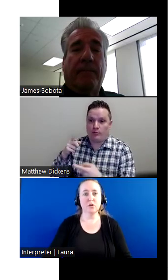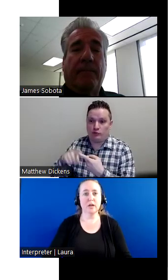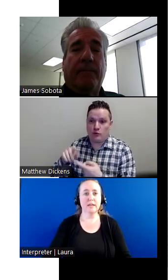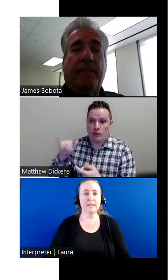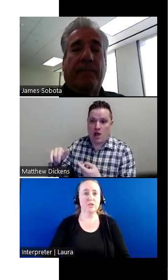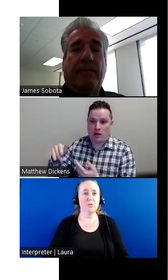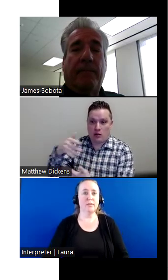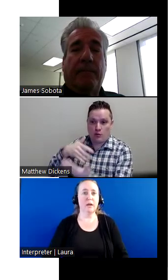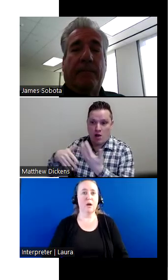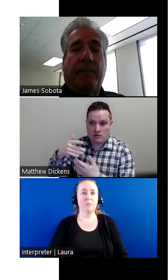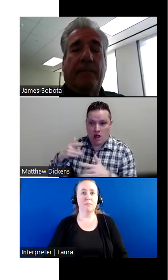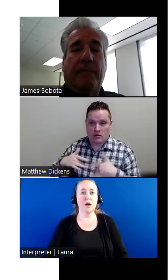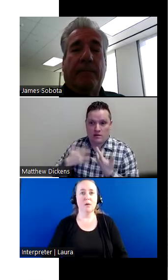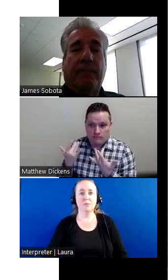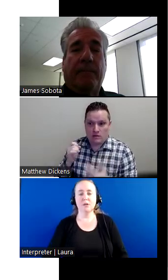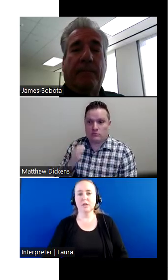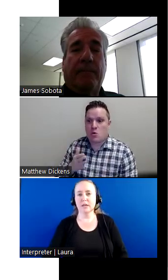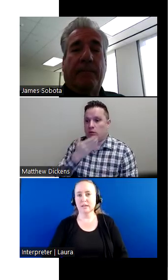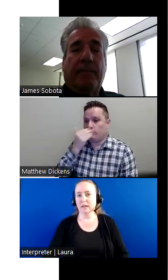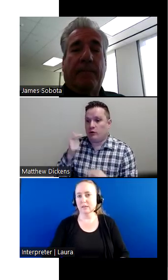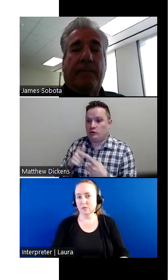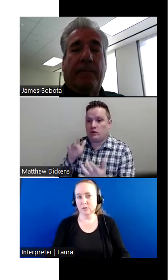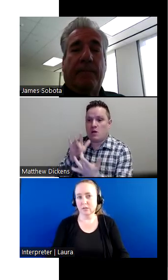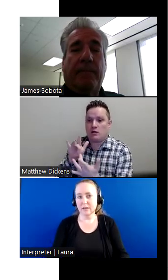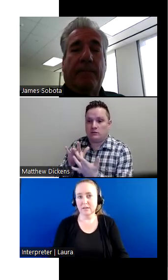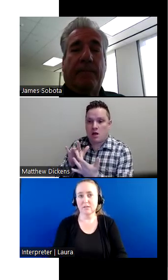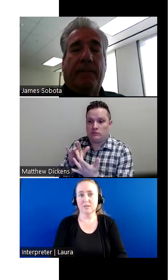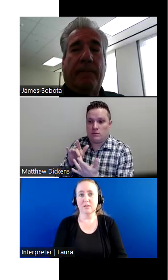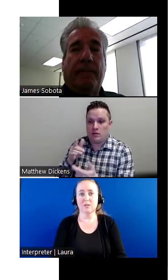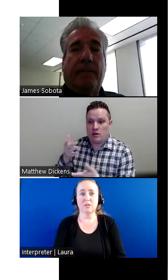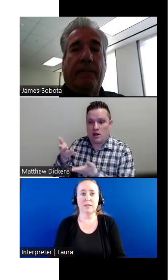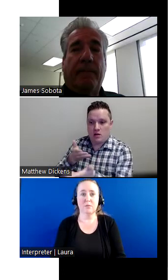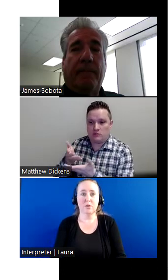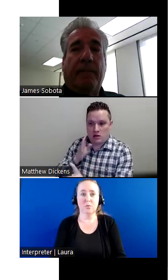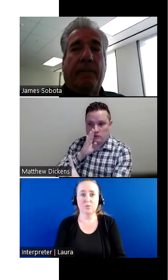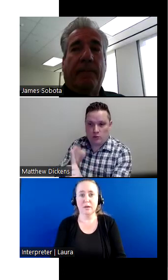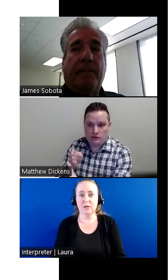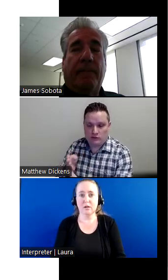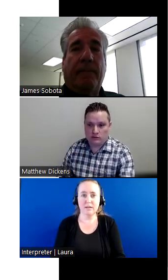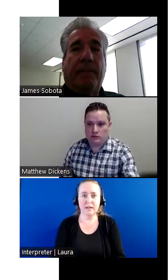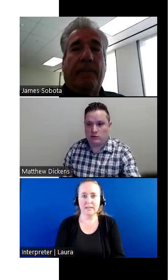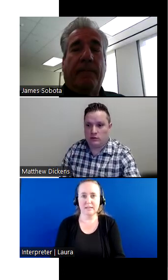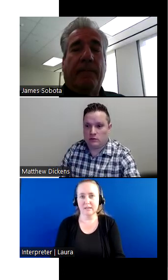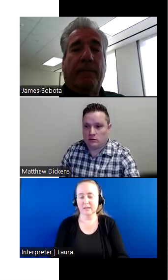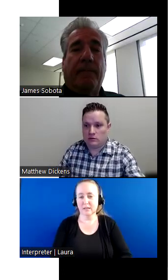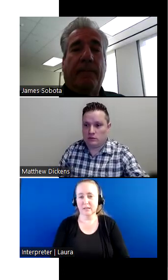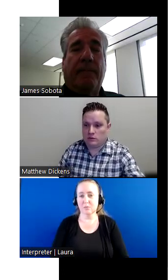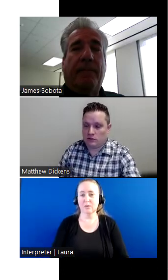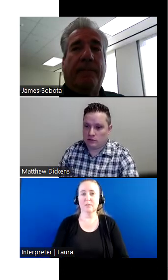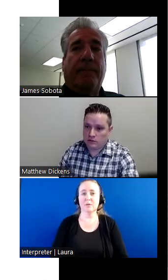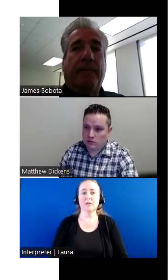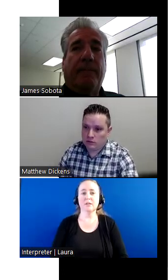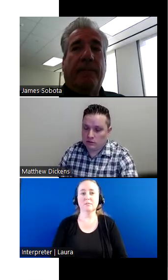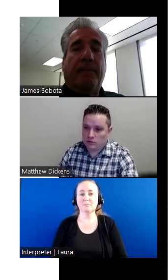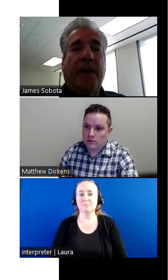maybe it would be a good idea to bring that problem up in the social event so that you, and they would know who to better contact at that